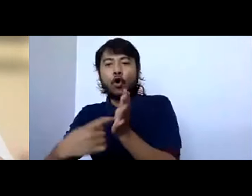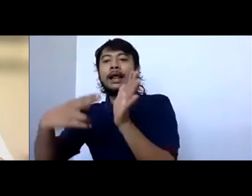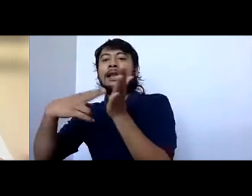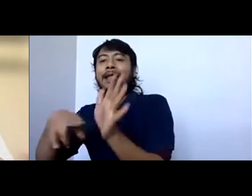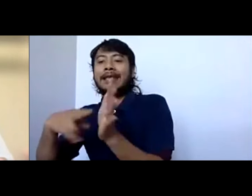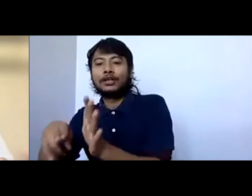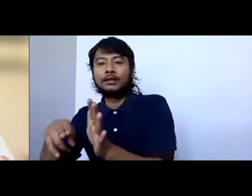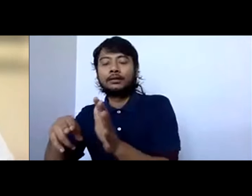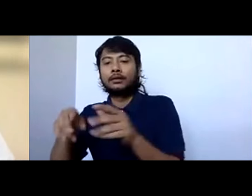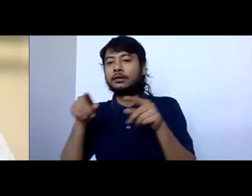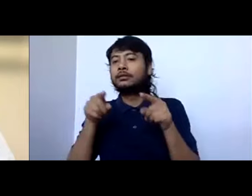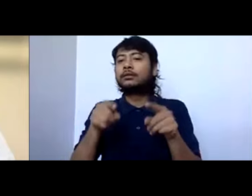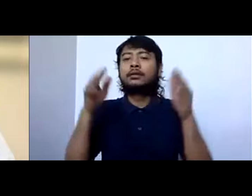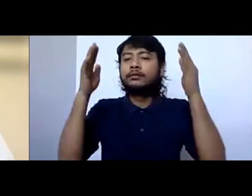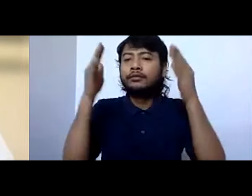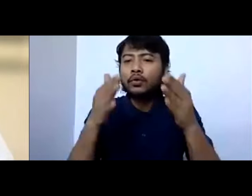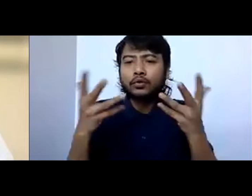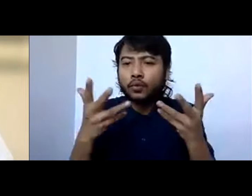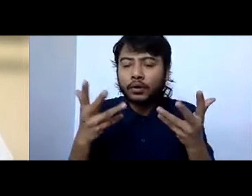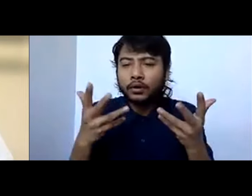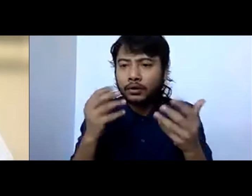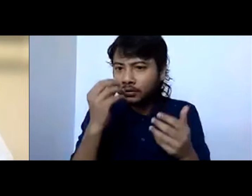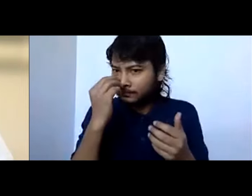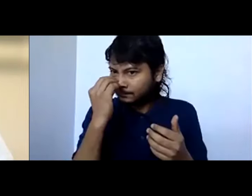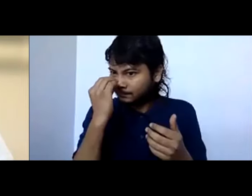making sure that there are new jobs in helping